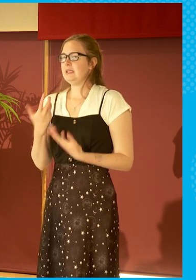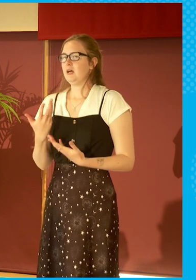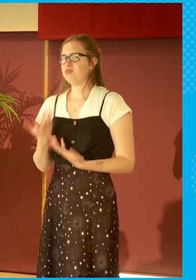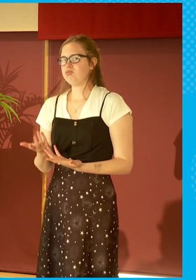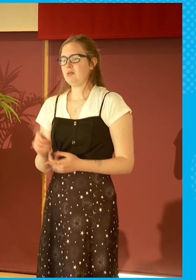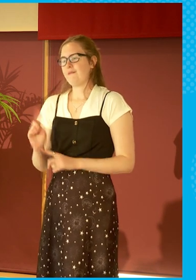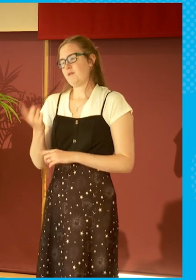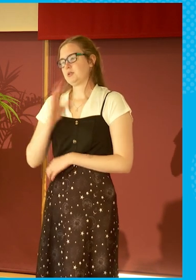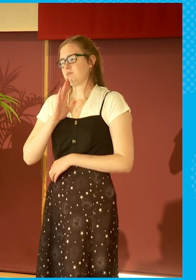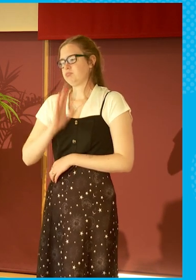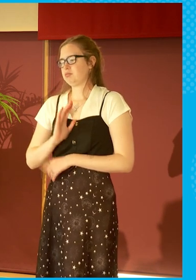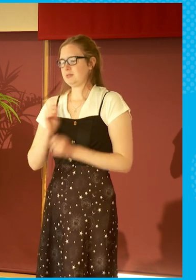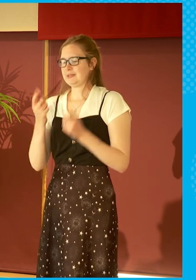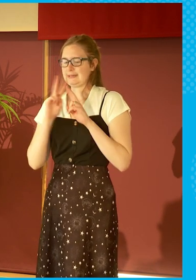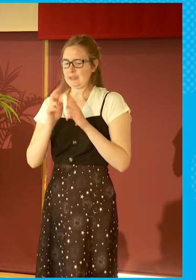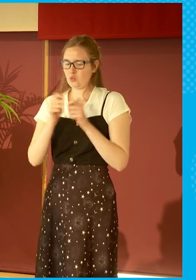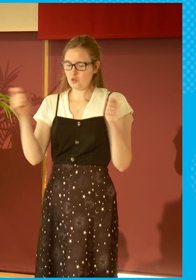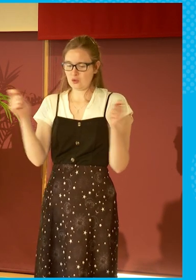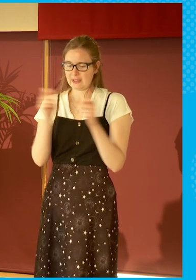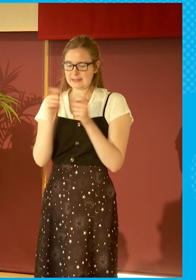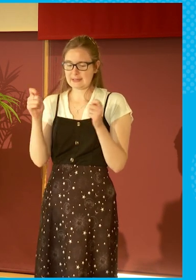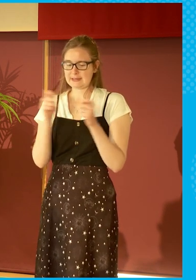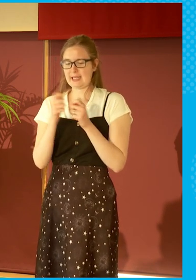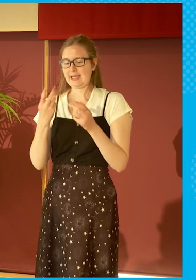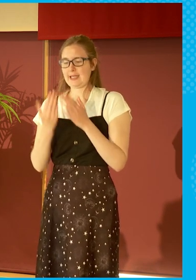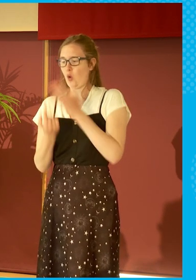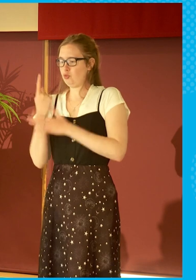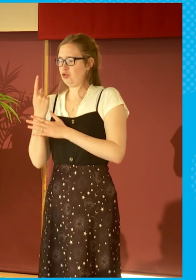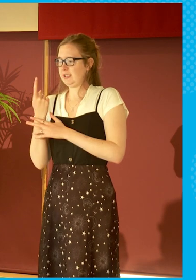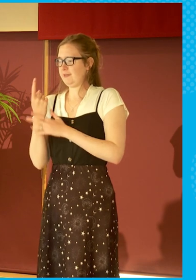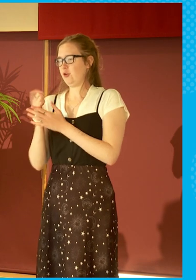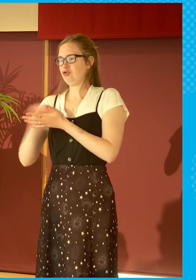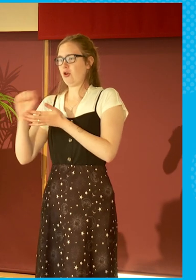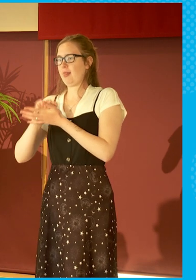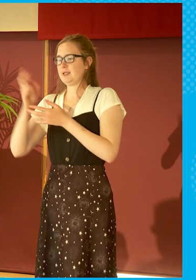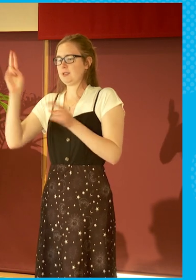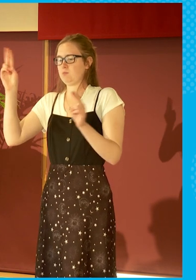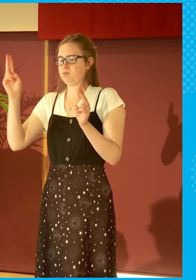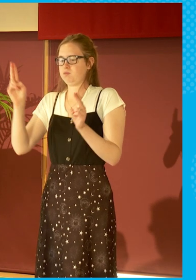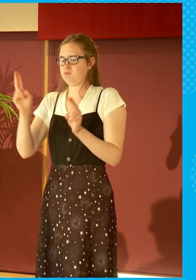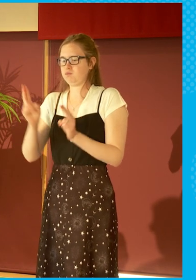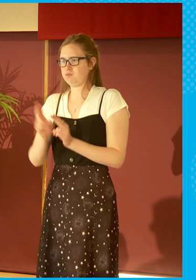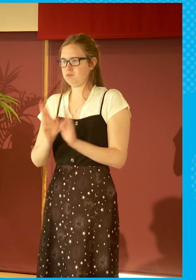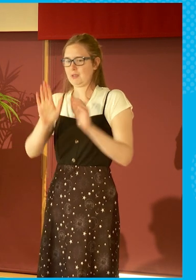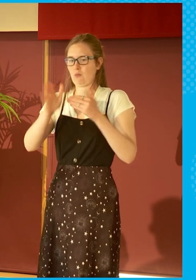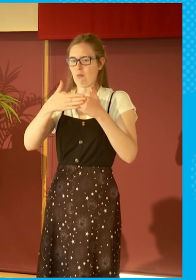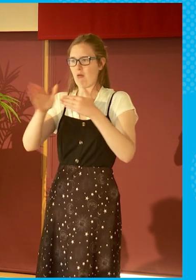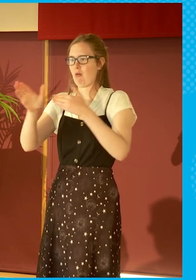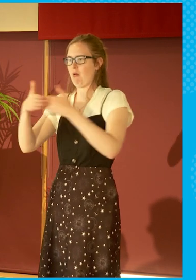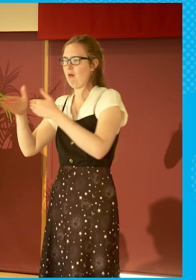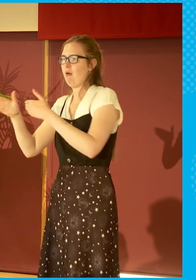newspapers and opportunities for journalists. I think that's, you know, I think that it's a hard message.